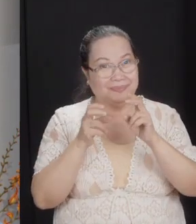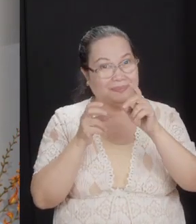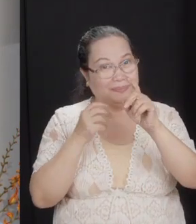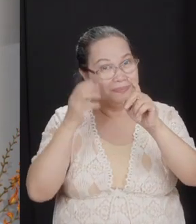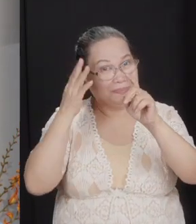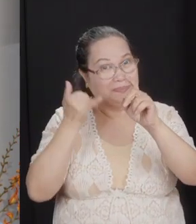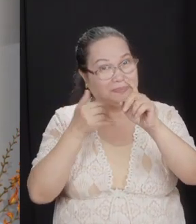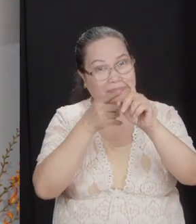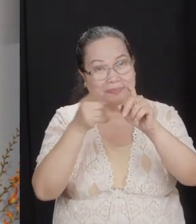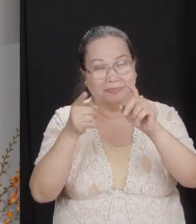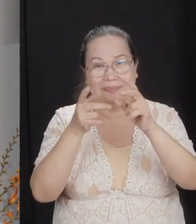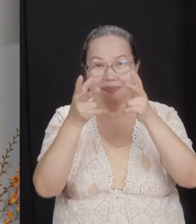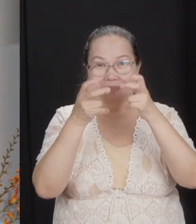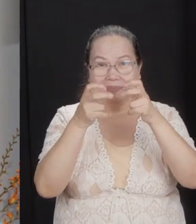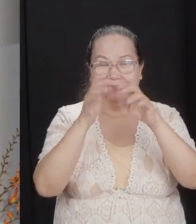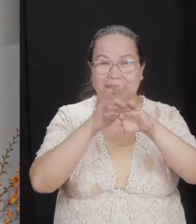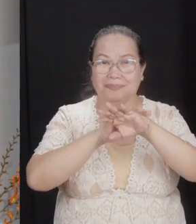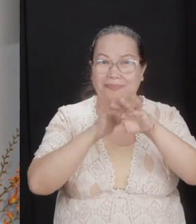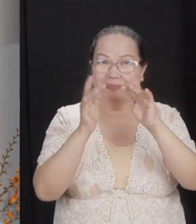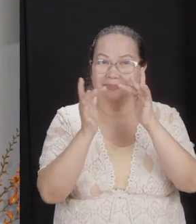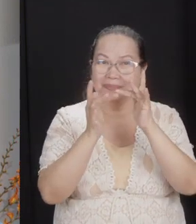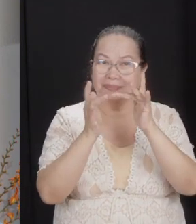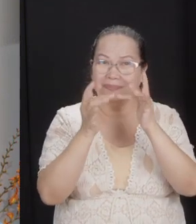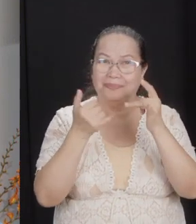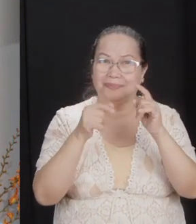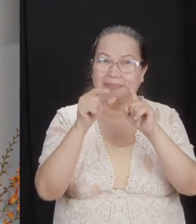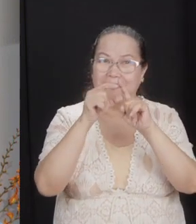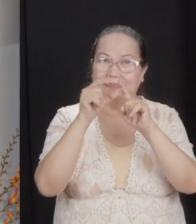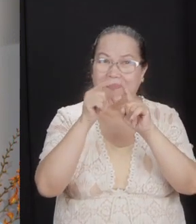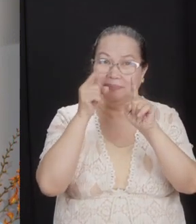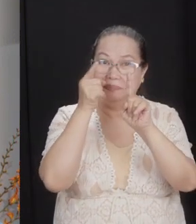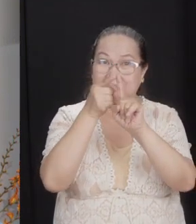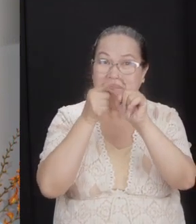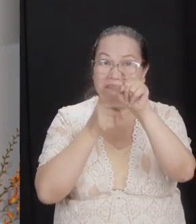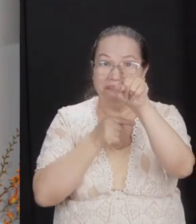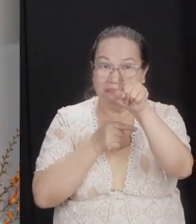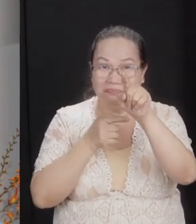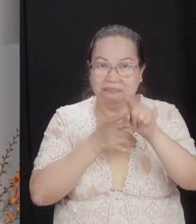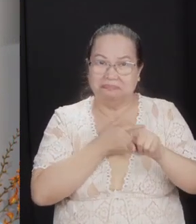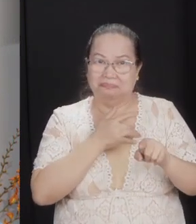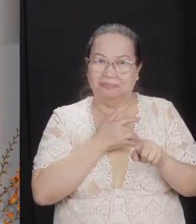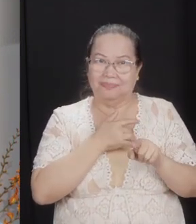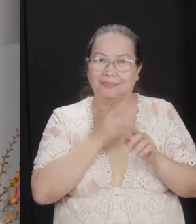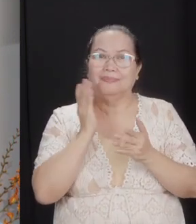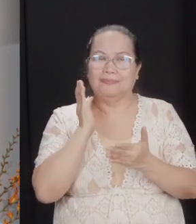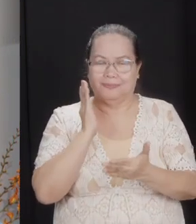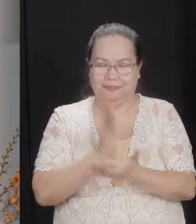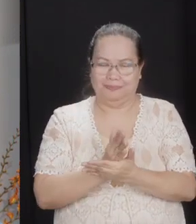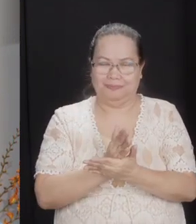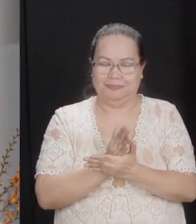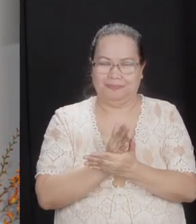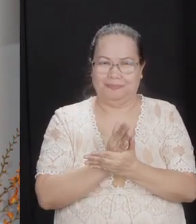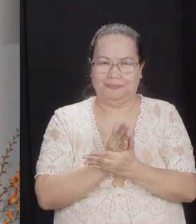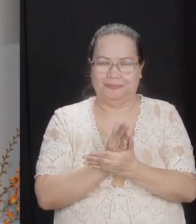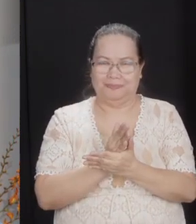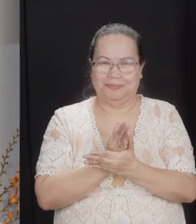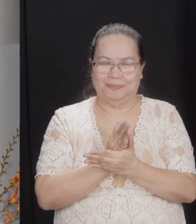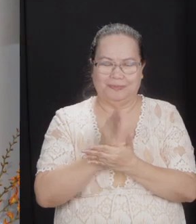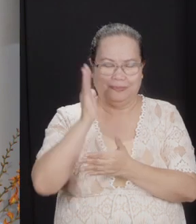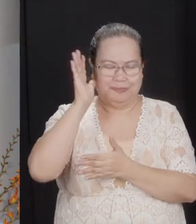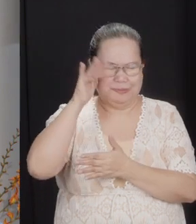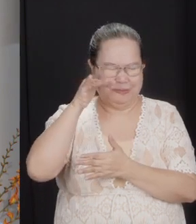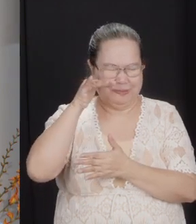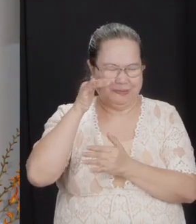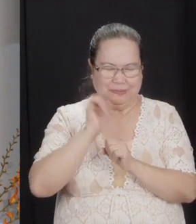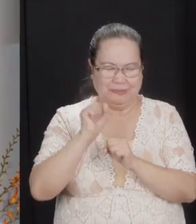or you're listening online and these words refer to you, stop holding out. Just come to the